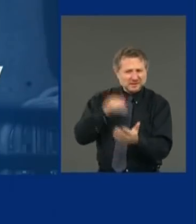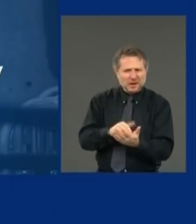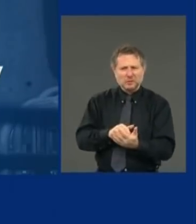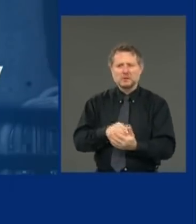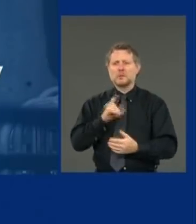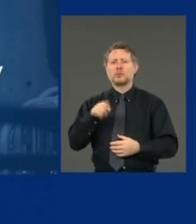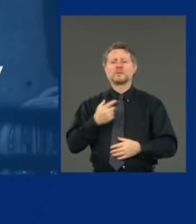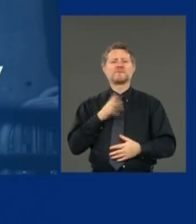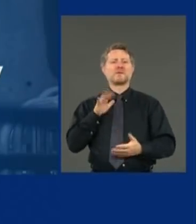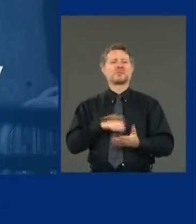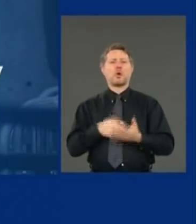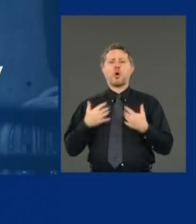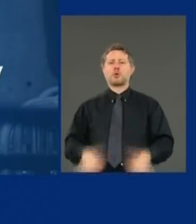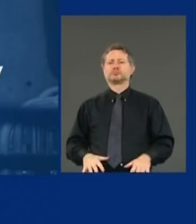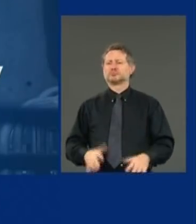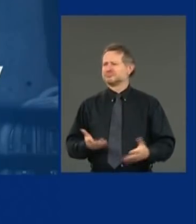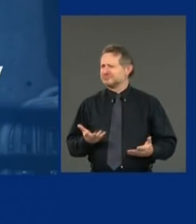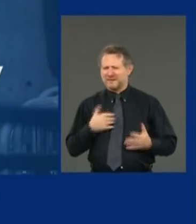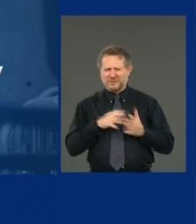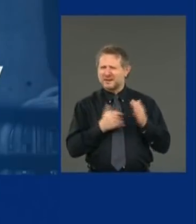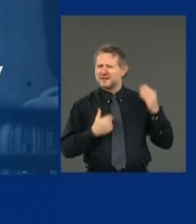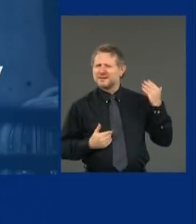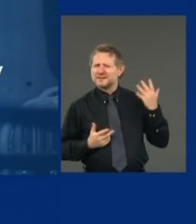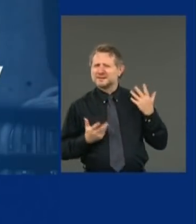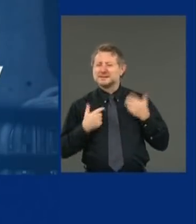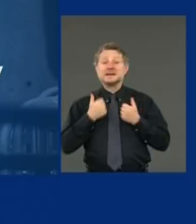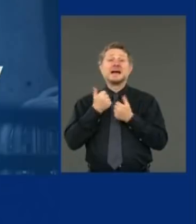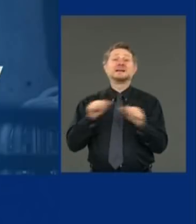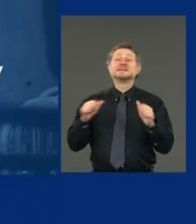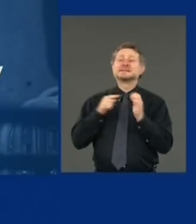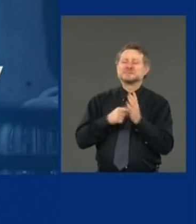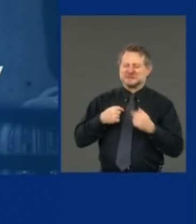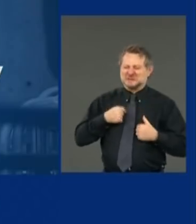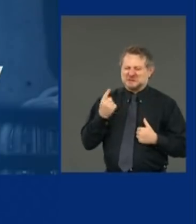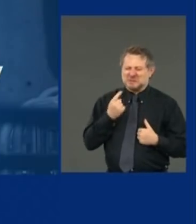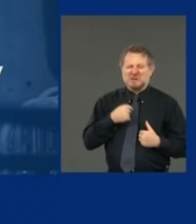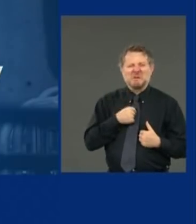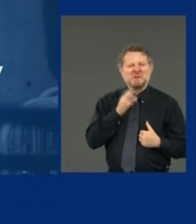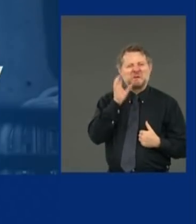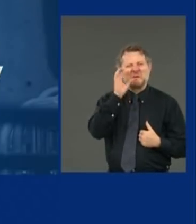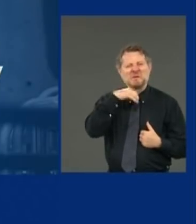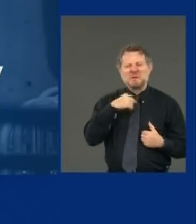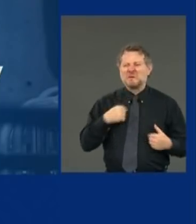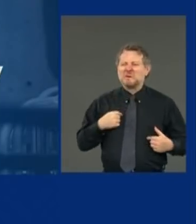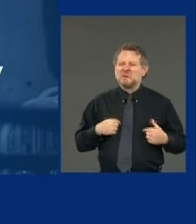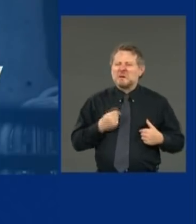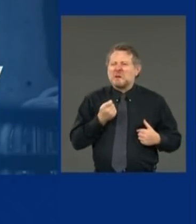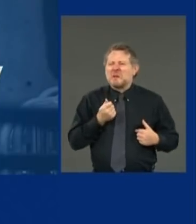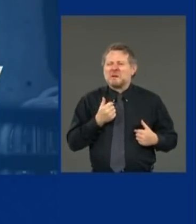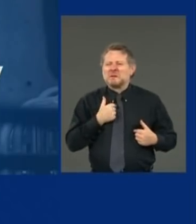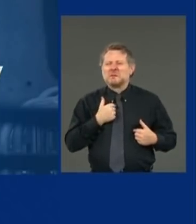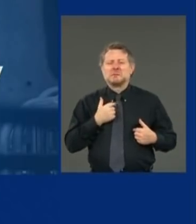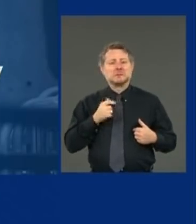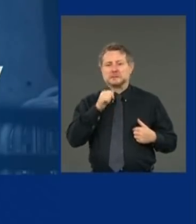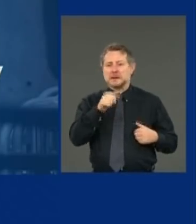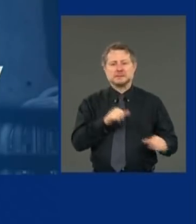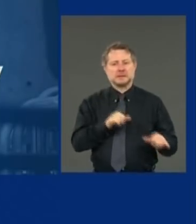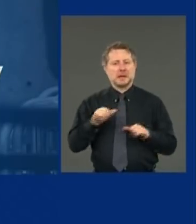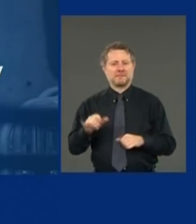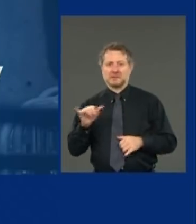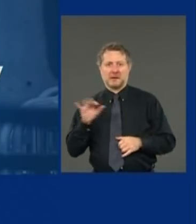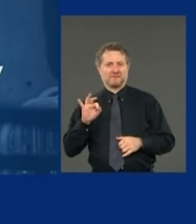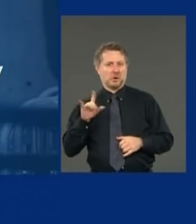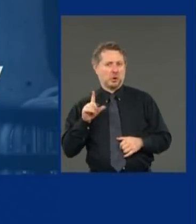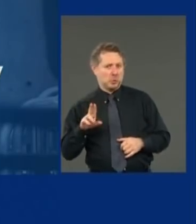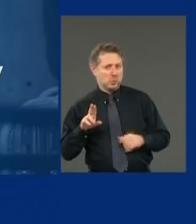Get a test. If you have any symptoms of COVID, which are basically the same symptoms as the flu, if you have